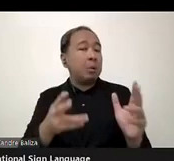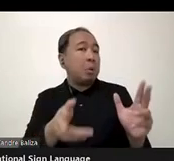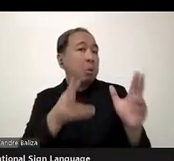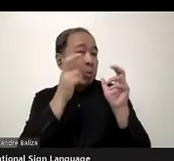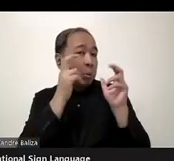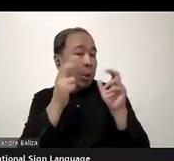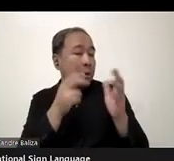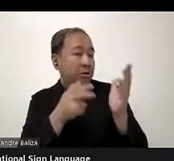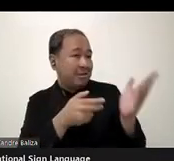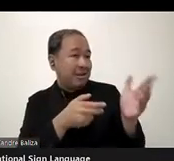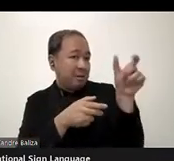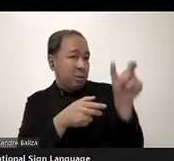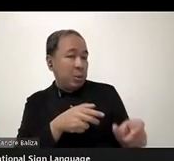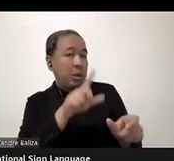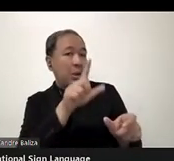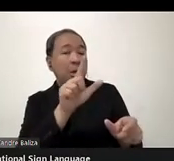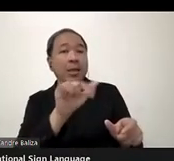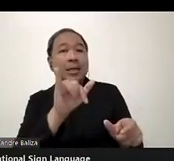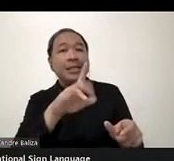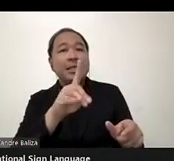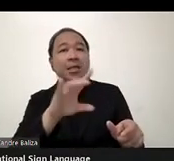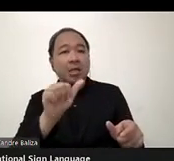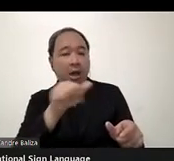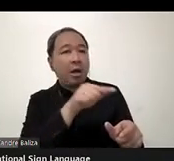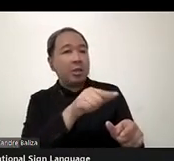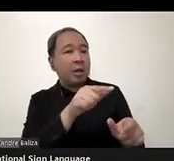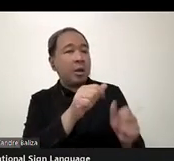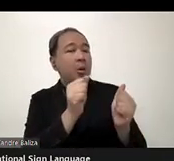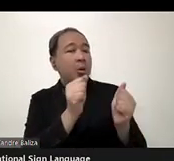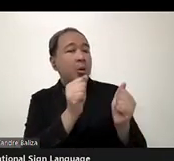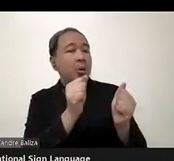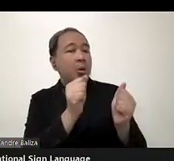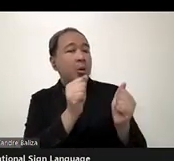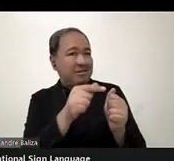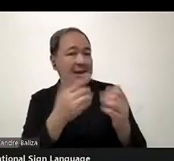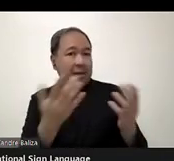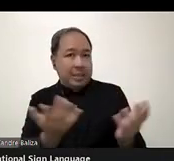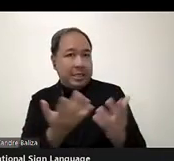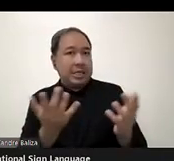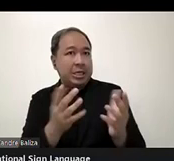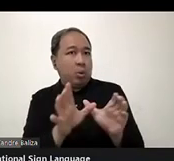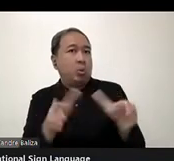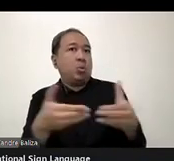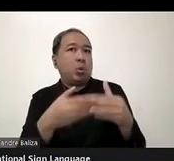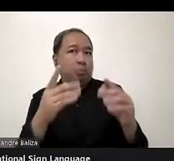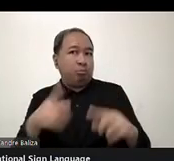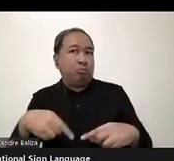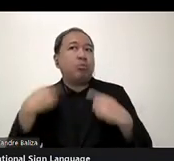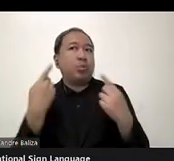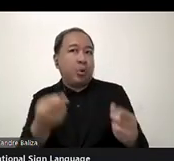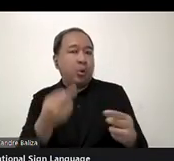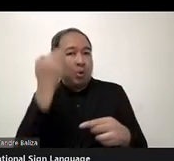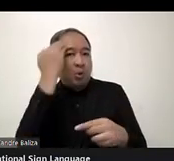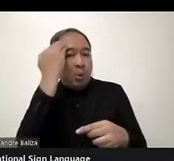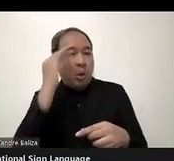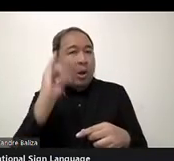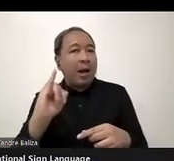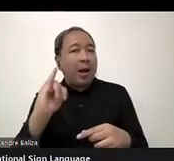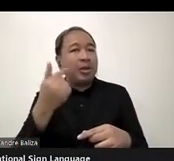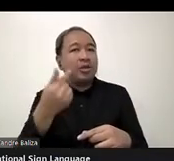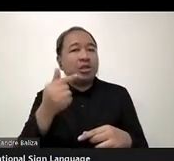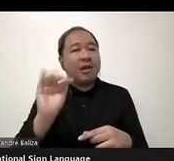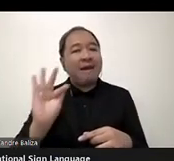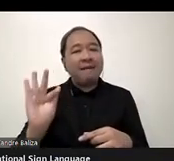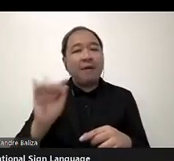has been with the DICAD for so long. She knows IGF and she also knows the accessibility